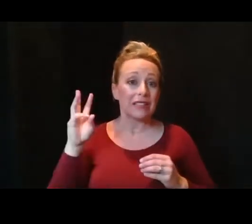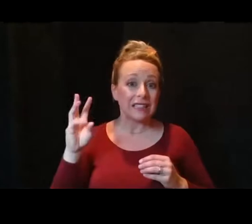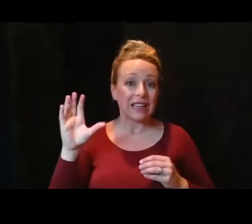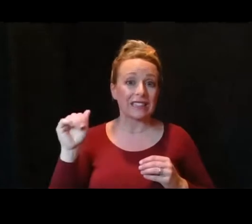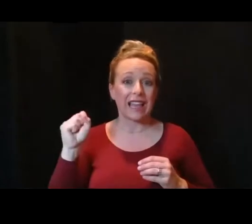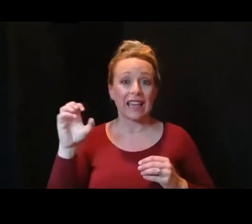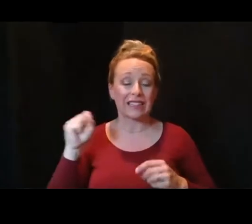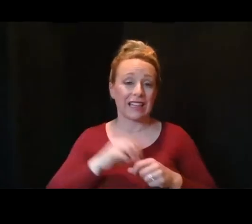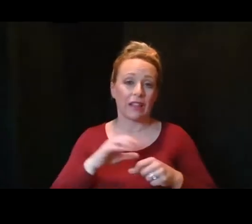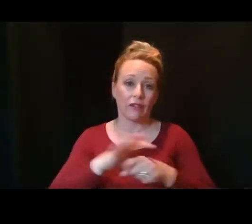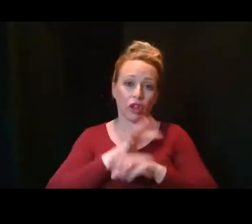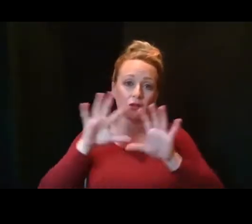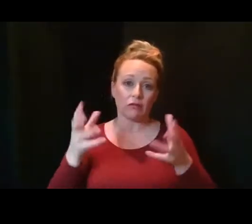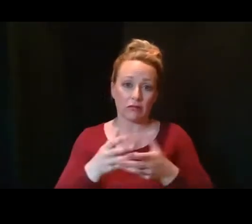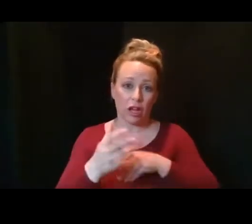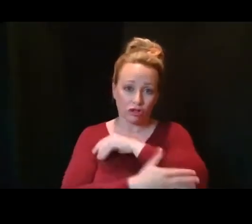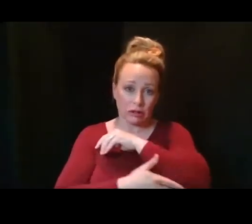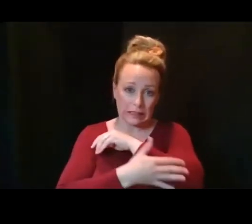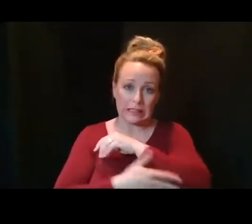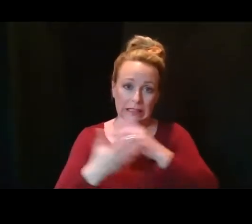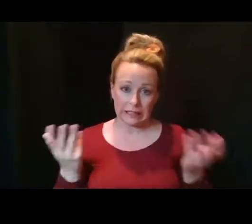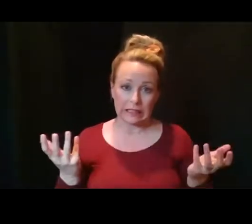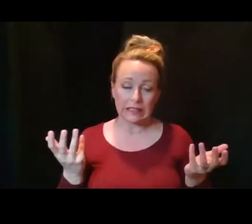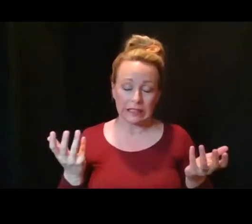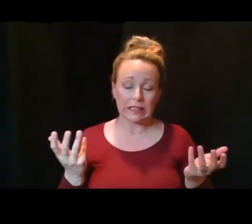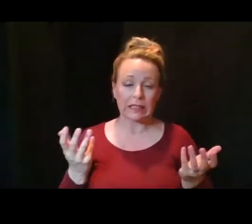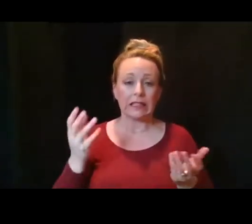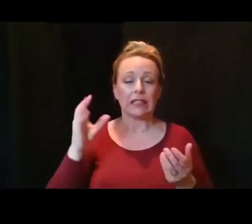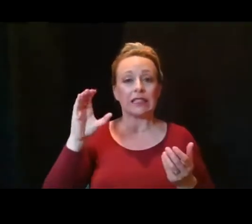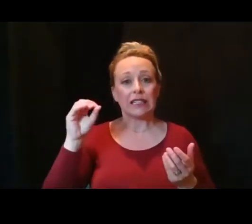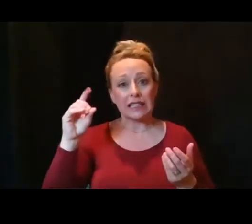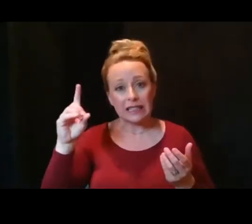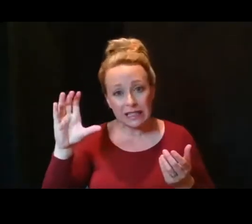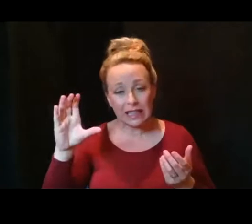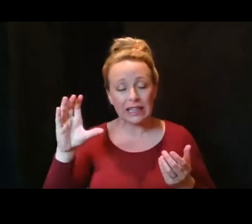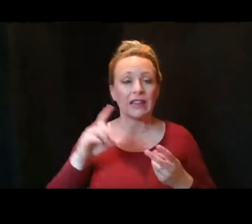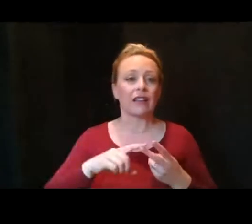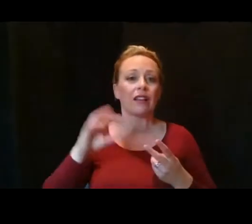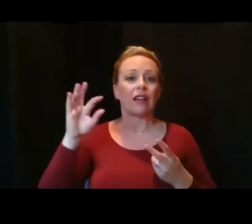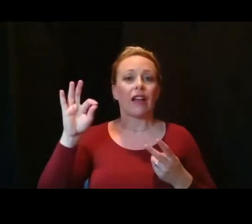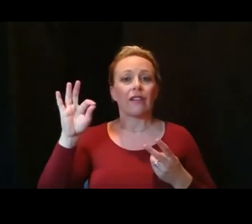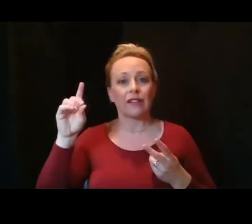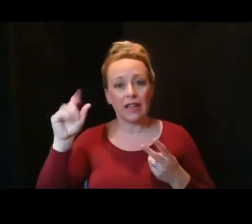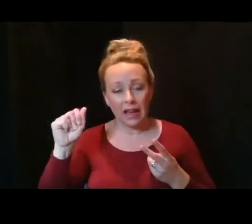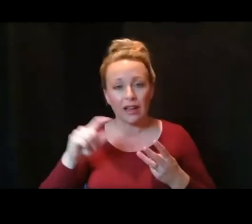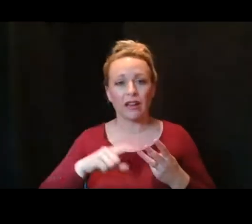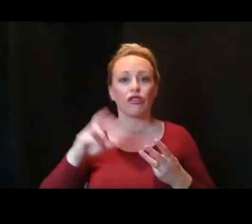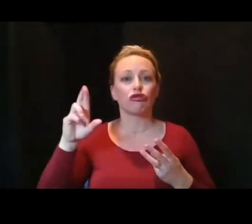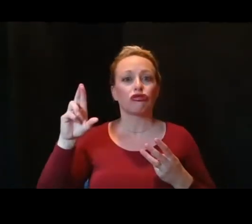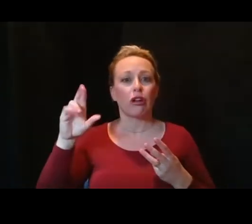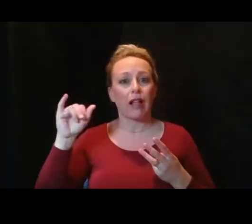country. FDA, CDC, the Iowa and Illinois Departments of Health in Scott County and Rock Island County